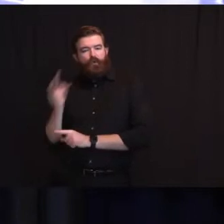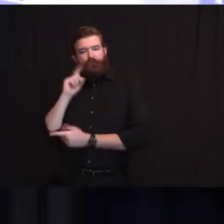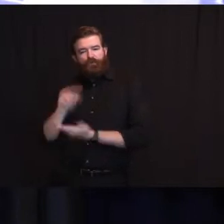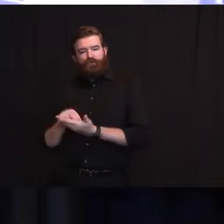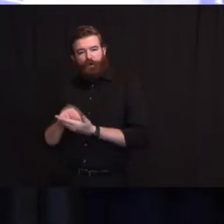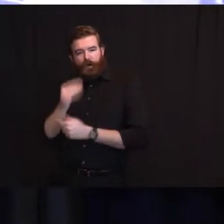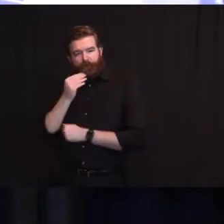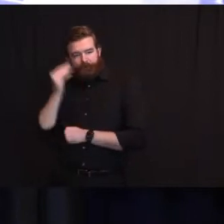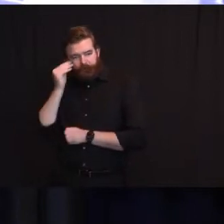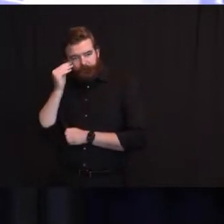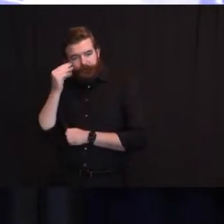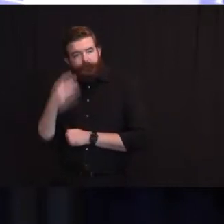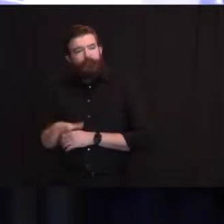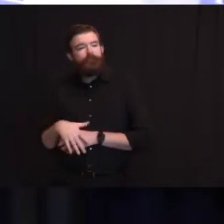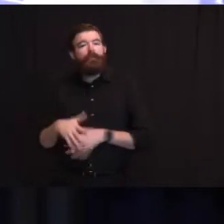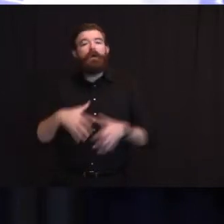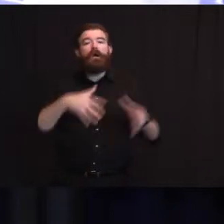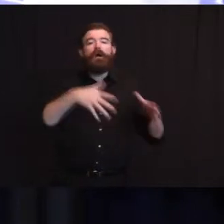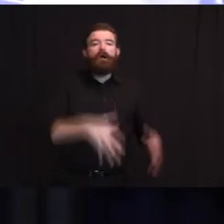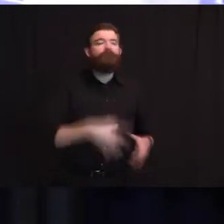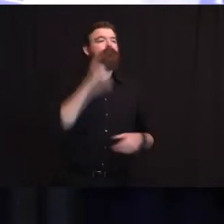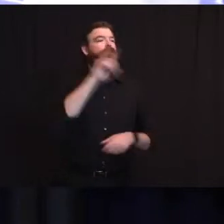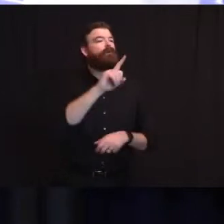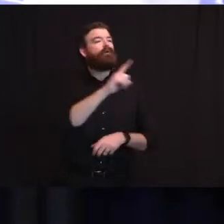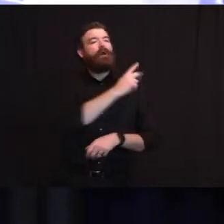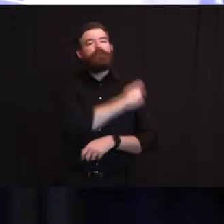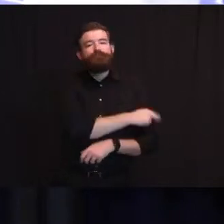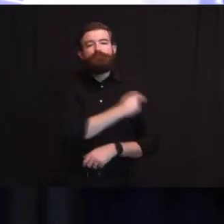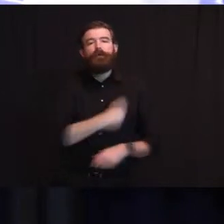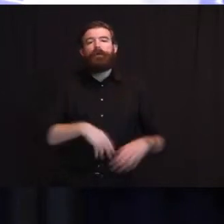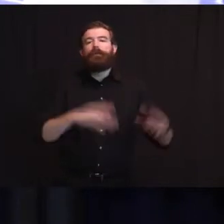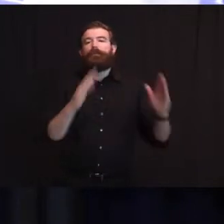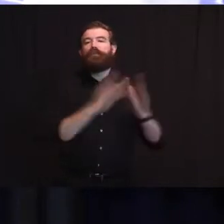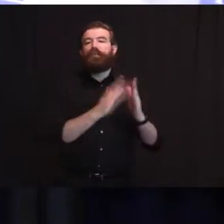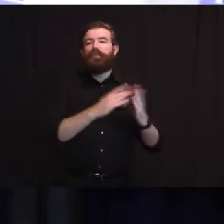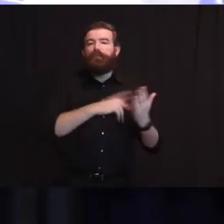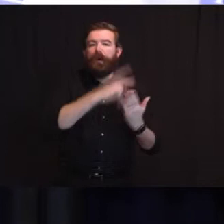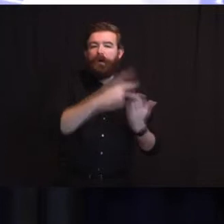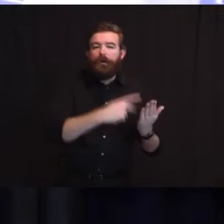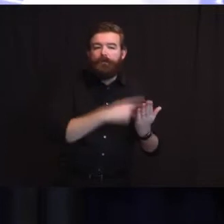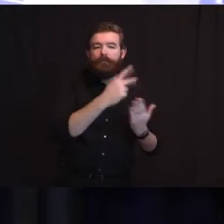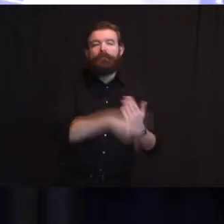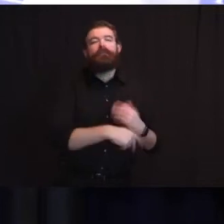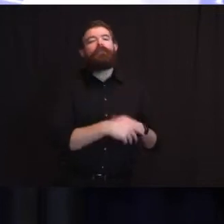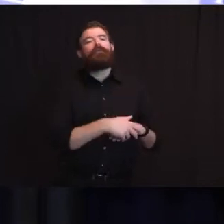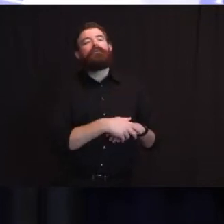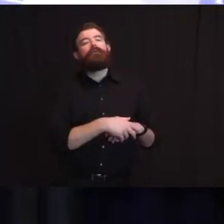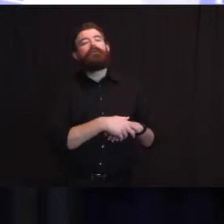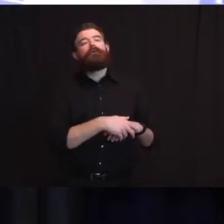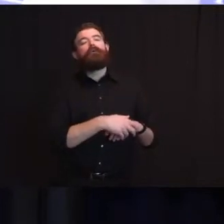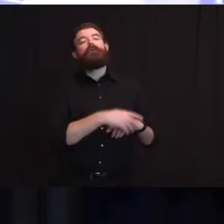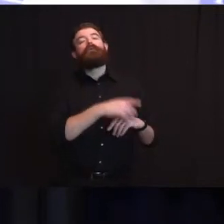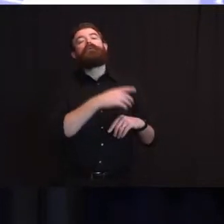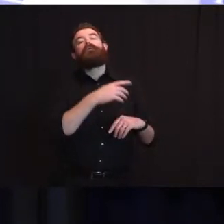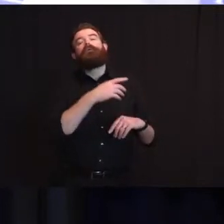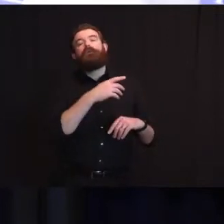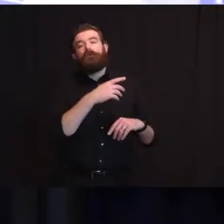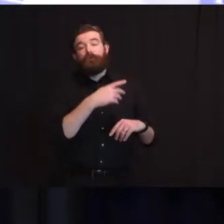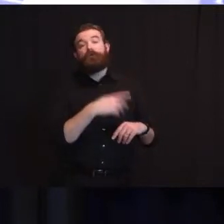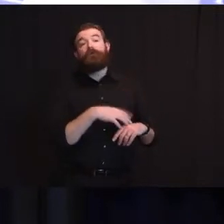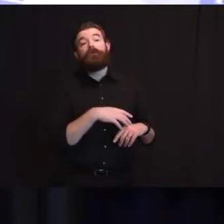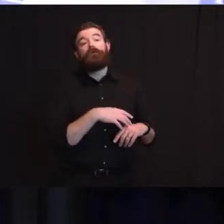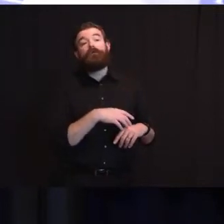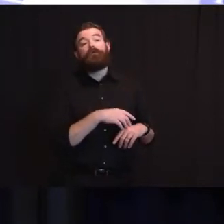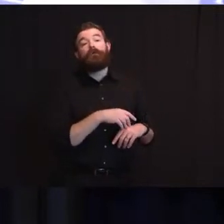of that, 220,425 have been delivered, and the remainder is expected to be